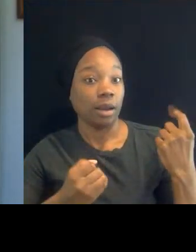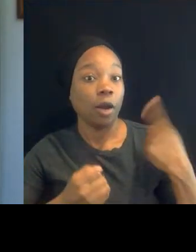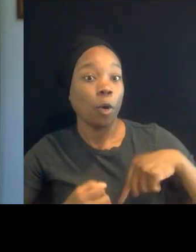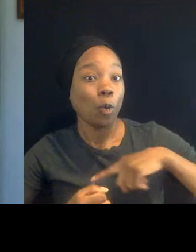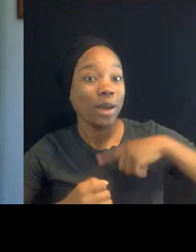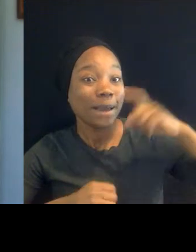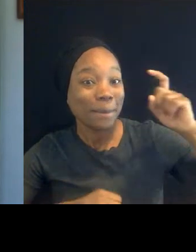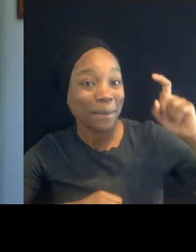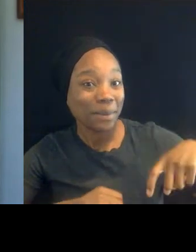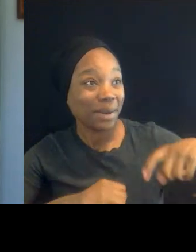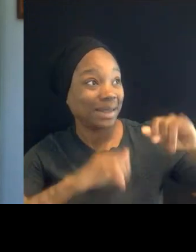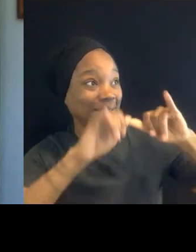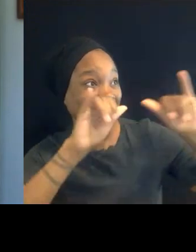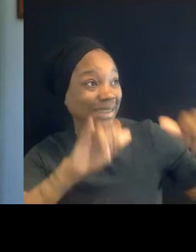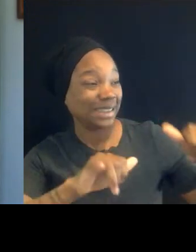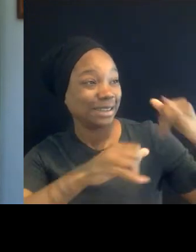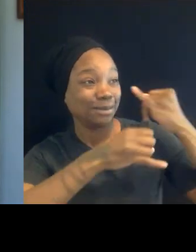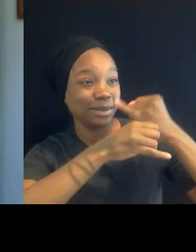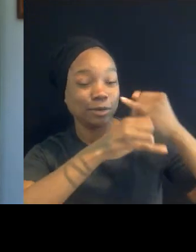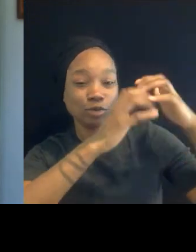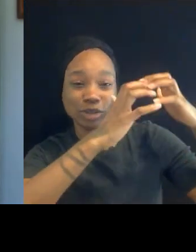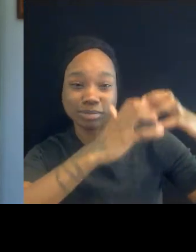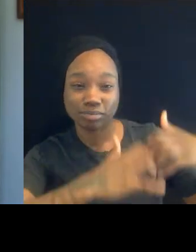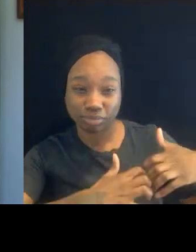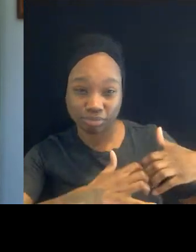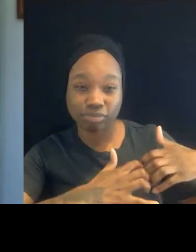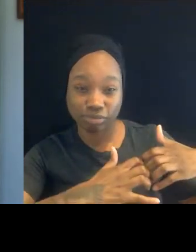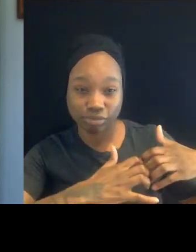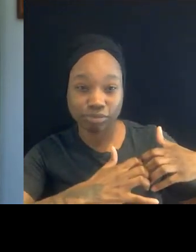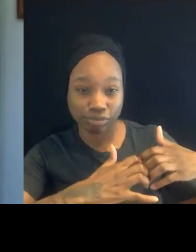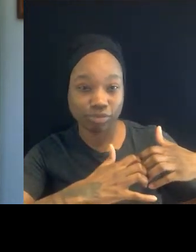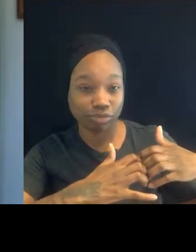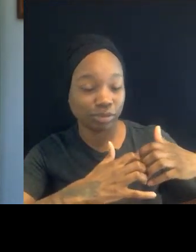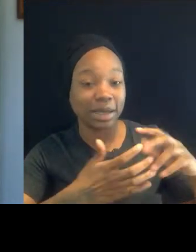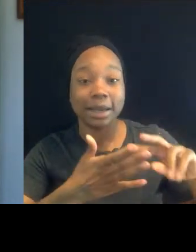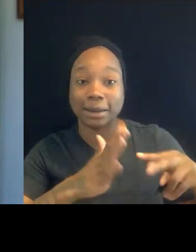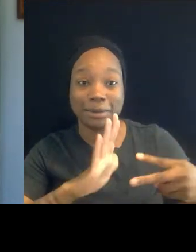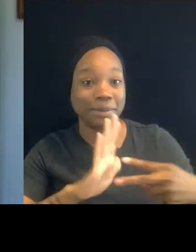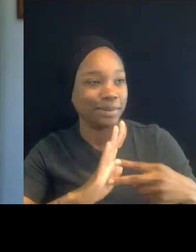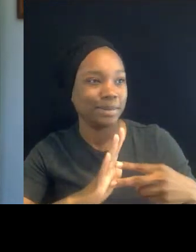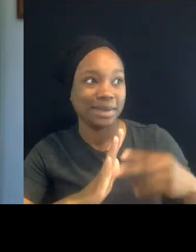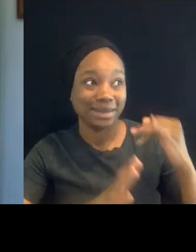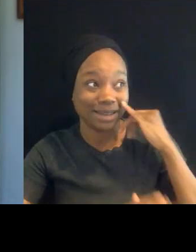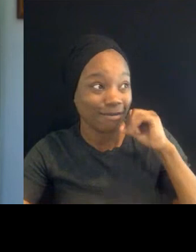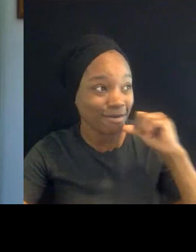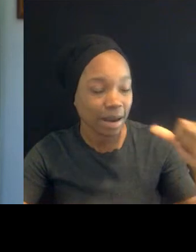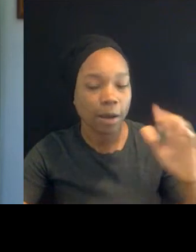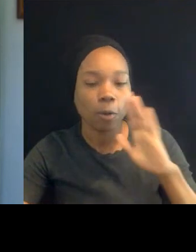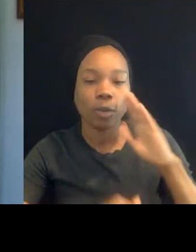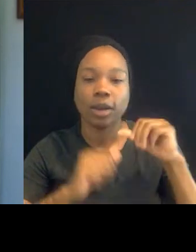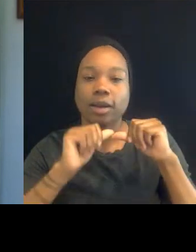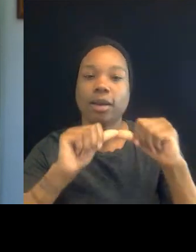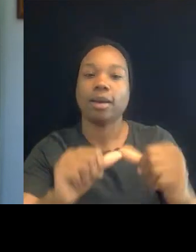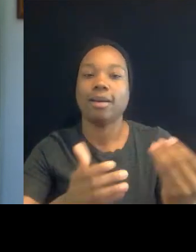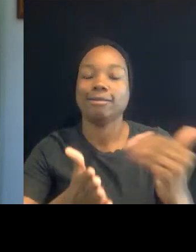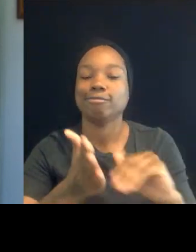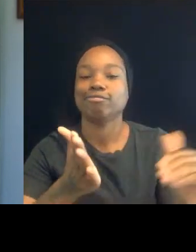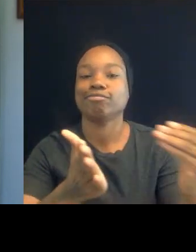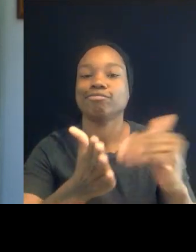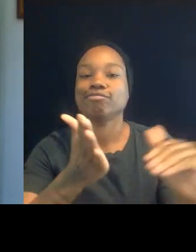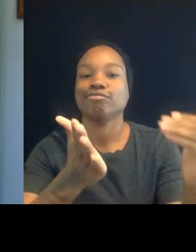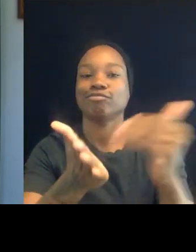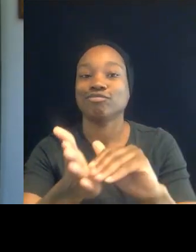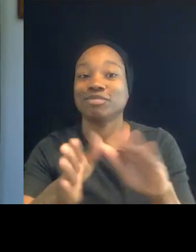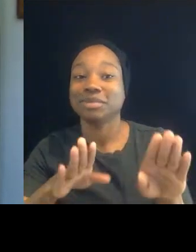I think we're going to continue to see these same behaviors and the same conduct by police, by the